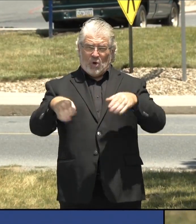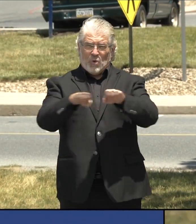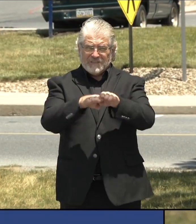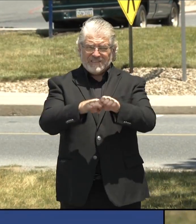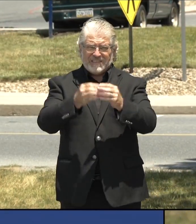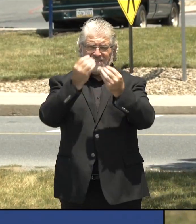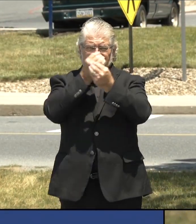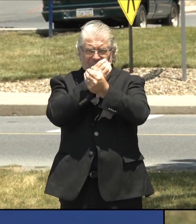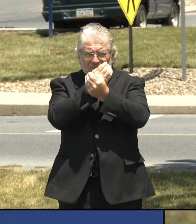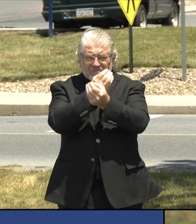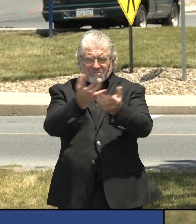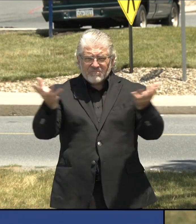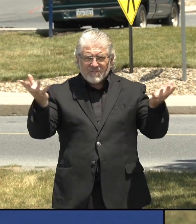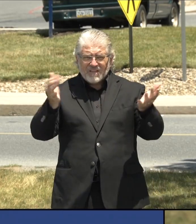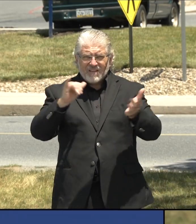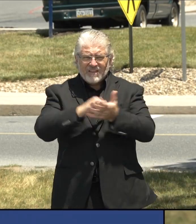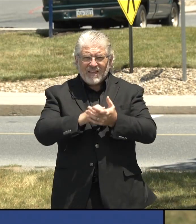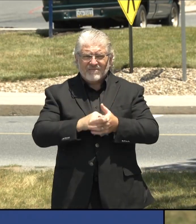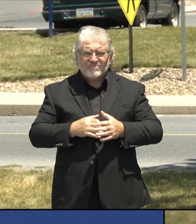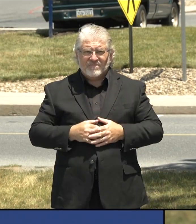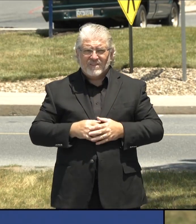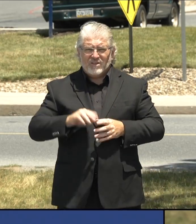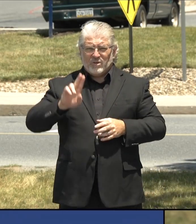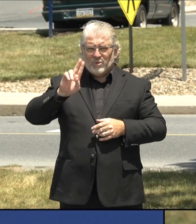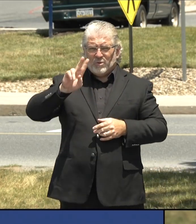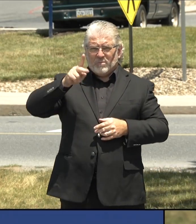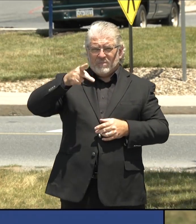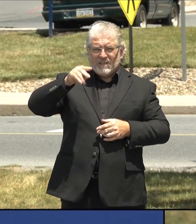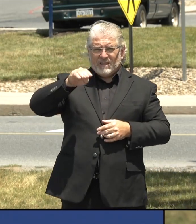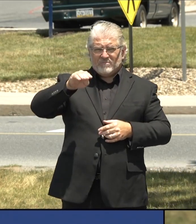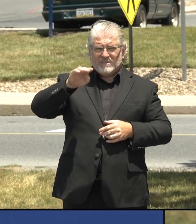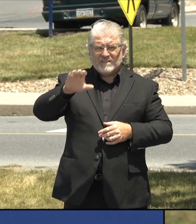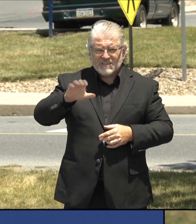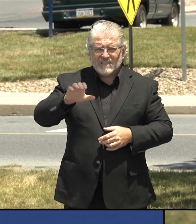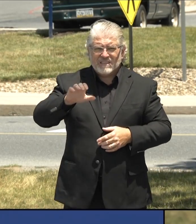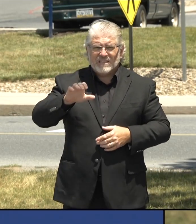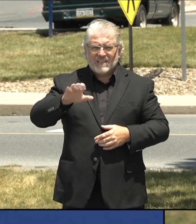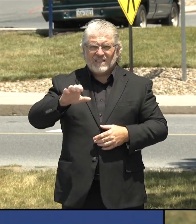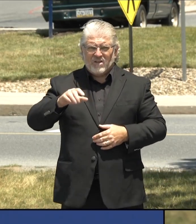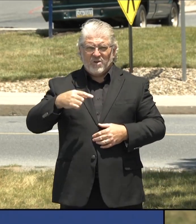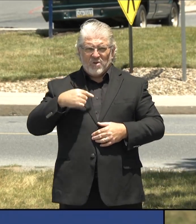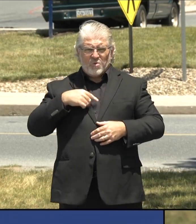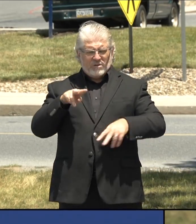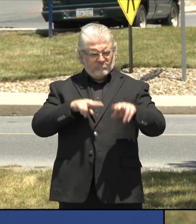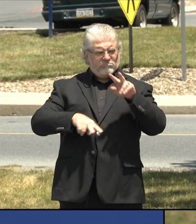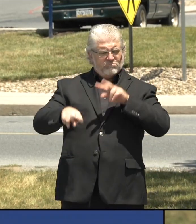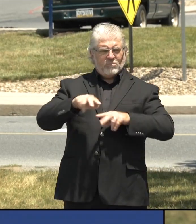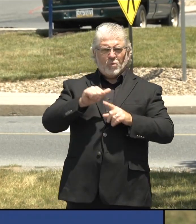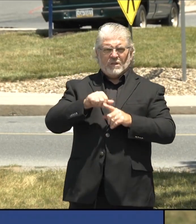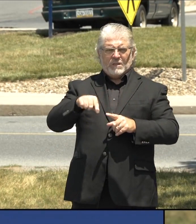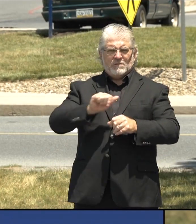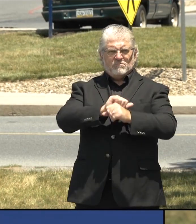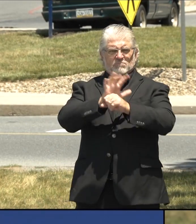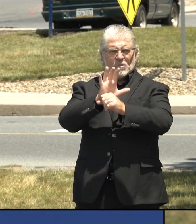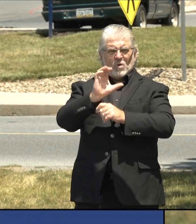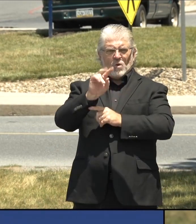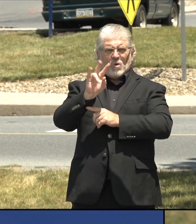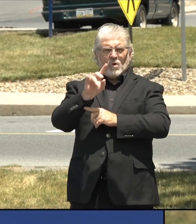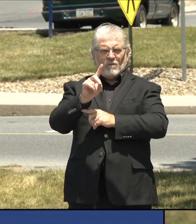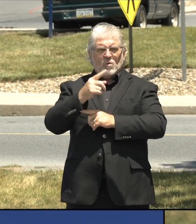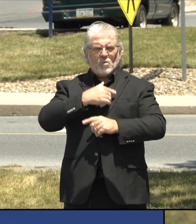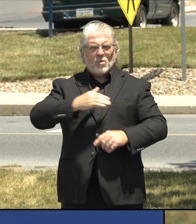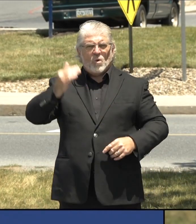UPMC Pinnacle continues to monitor the impact of COVID-19 in our communities. We remain vigilant and